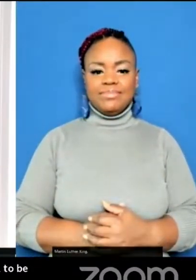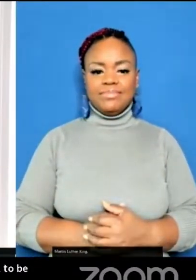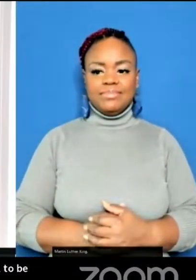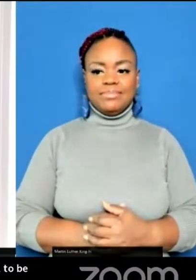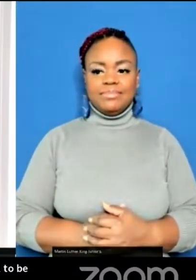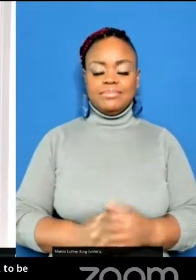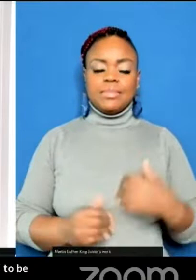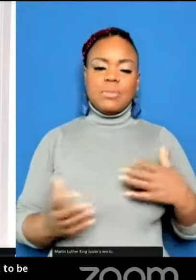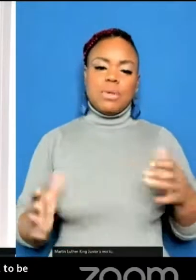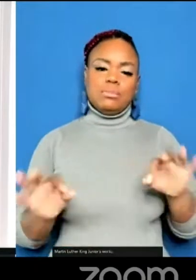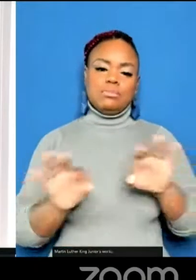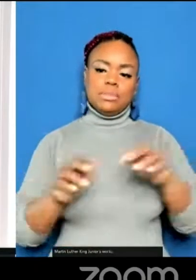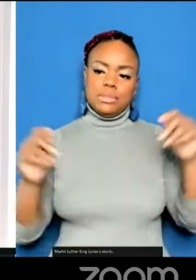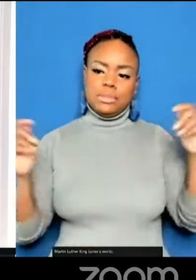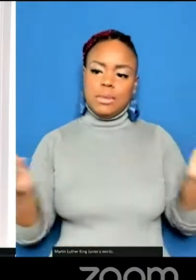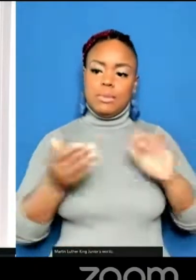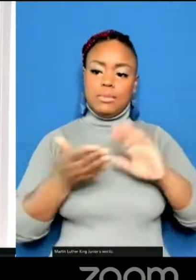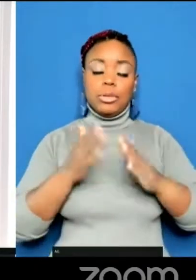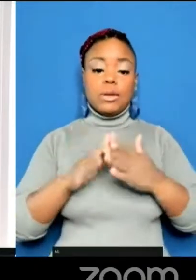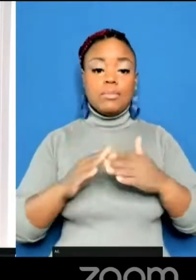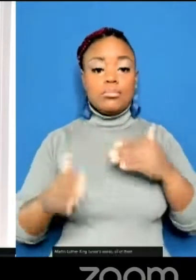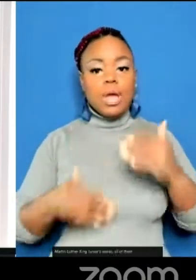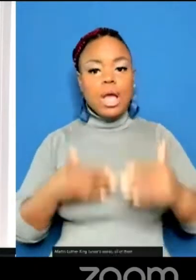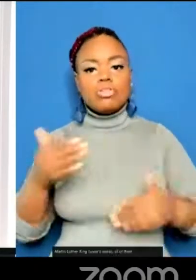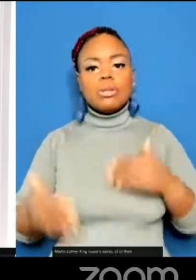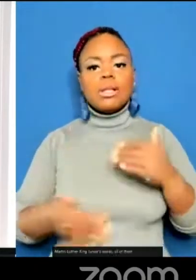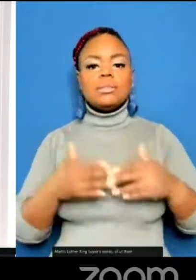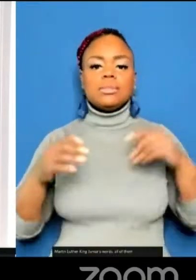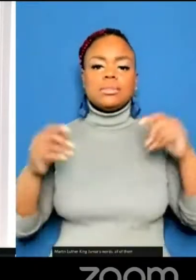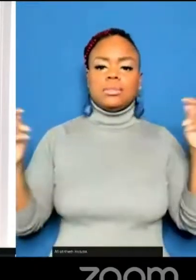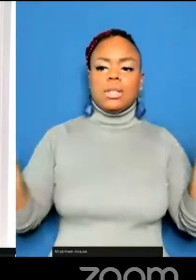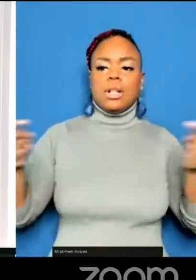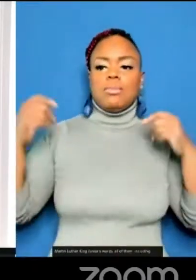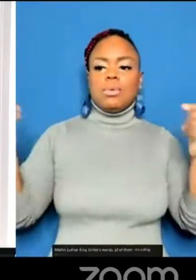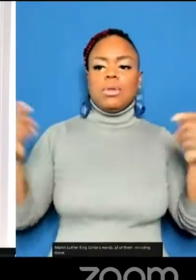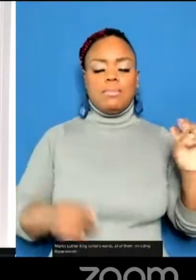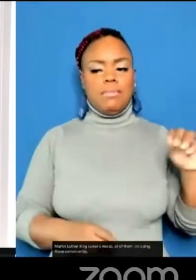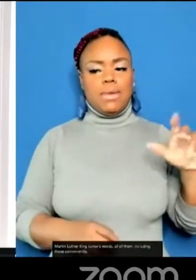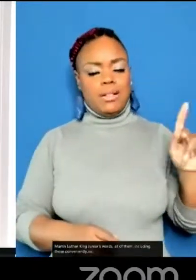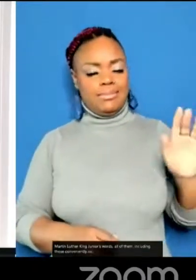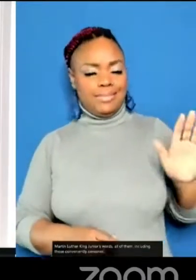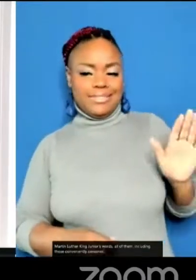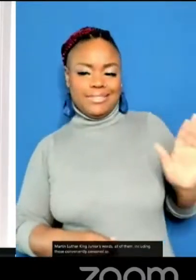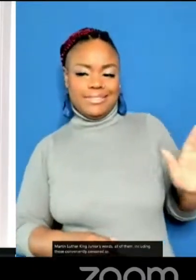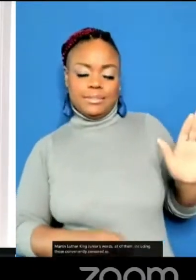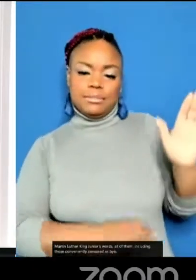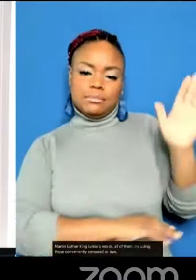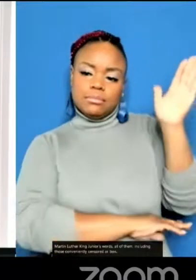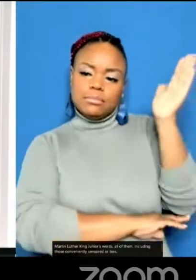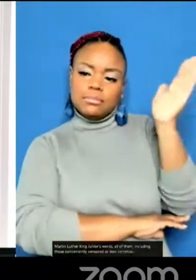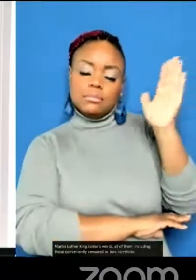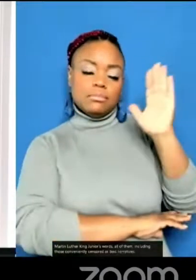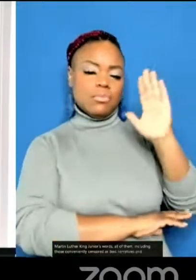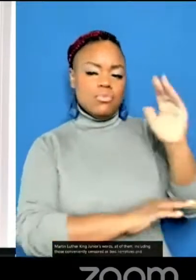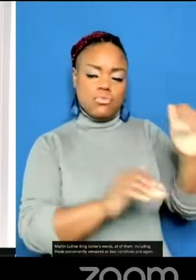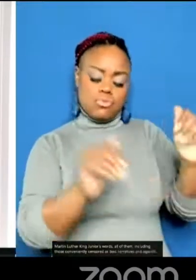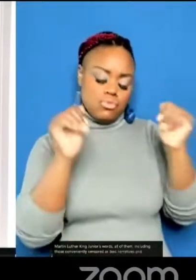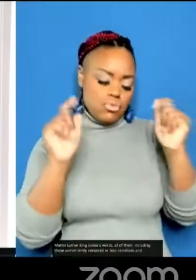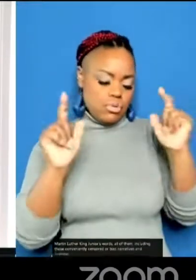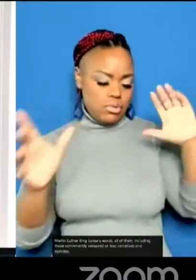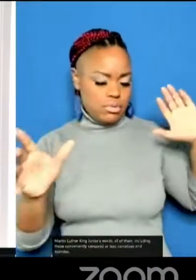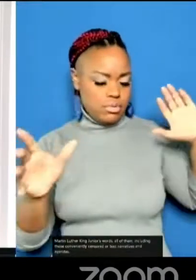Jr.'s words, all of them, including those conveniently censored for biased narratives and agendas,